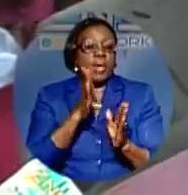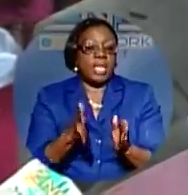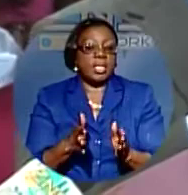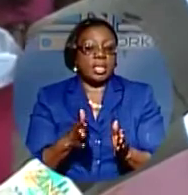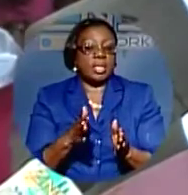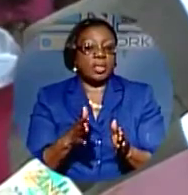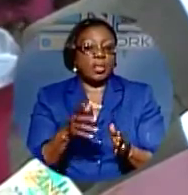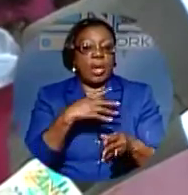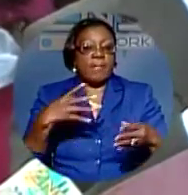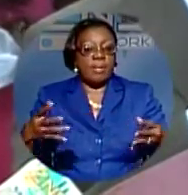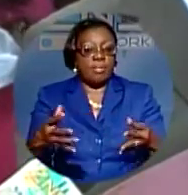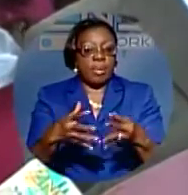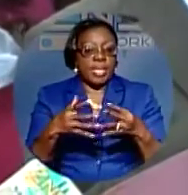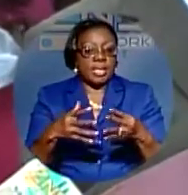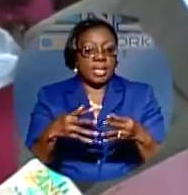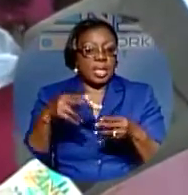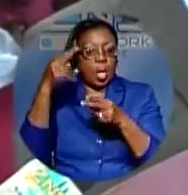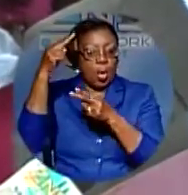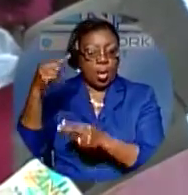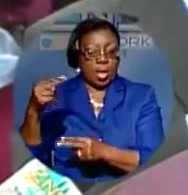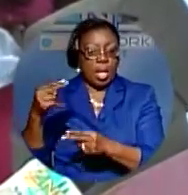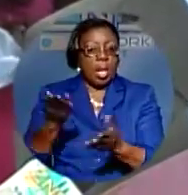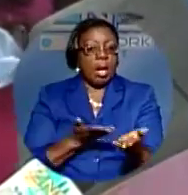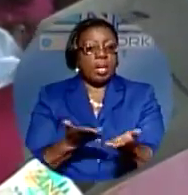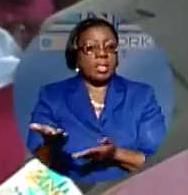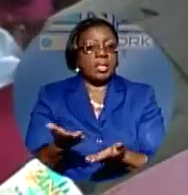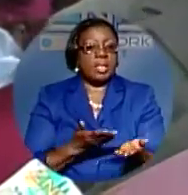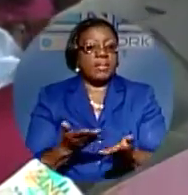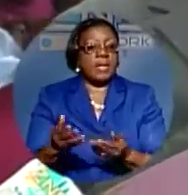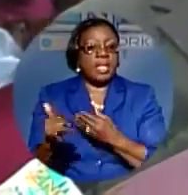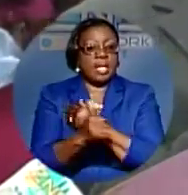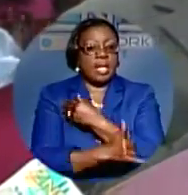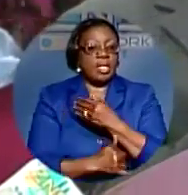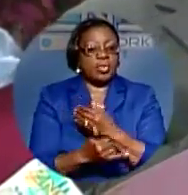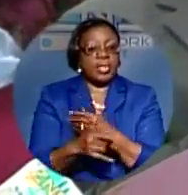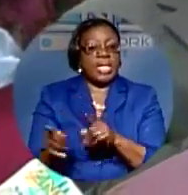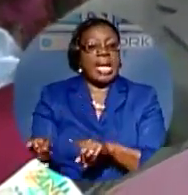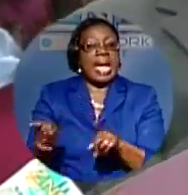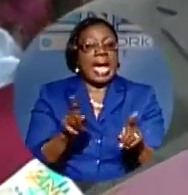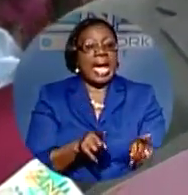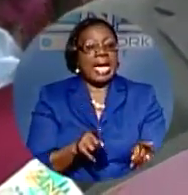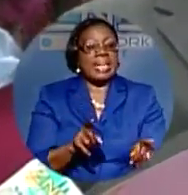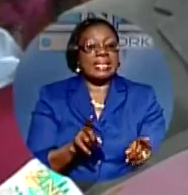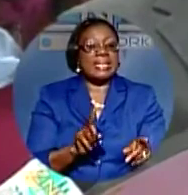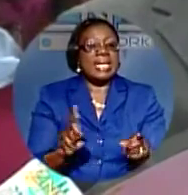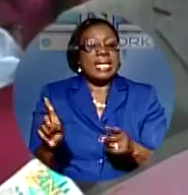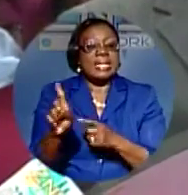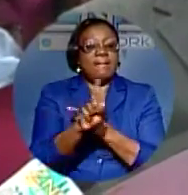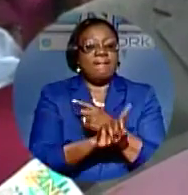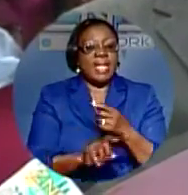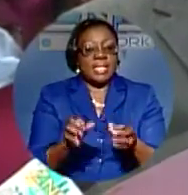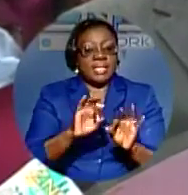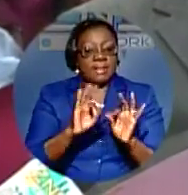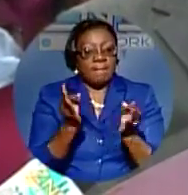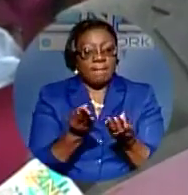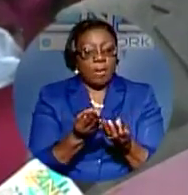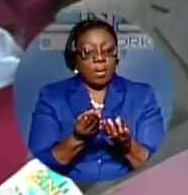embraced the honor of serving their country in this outstanding military organization.